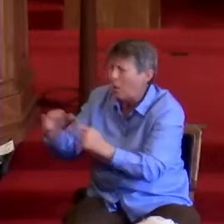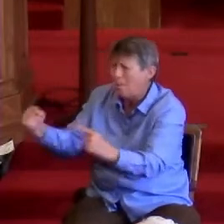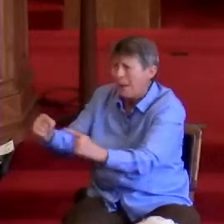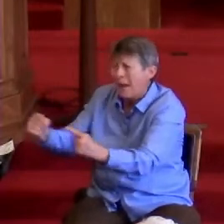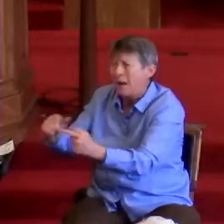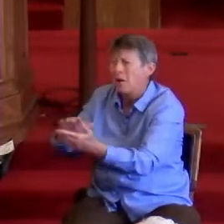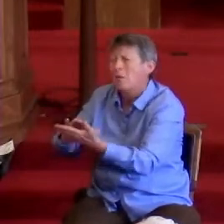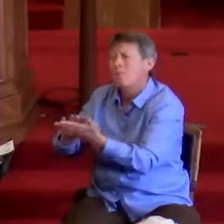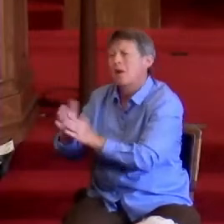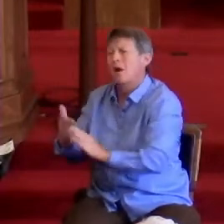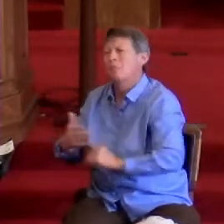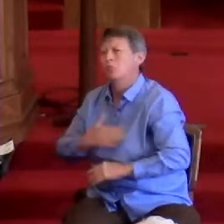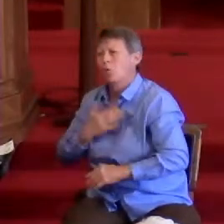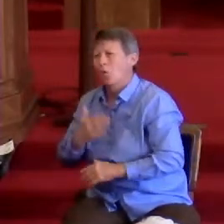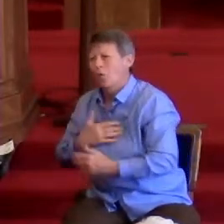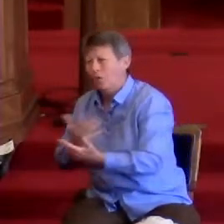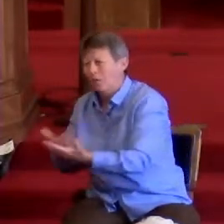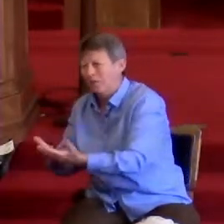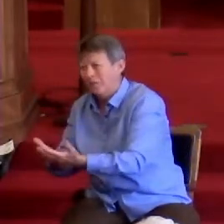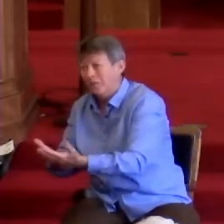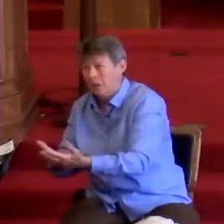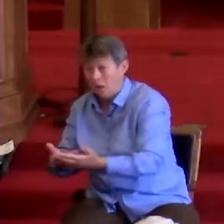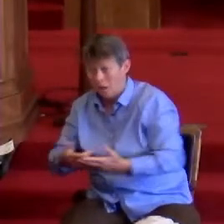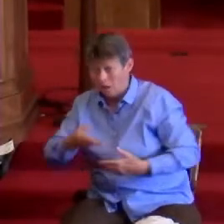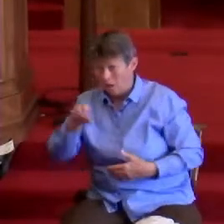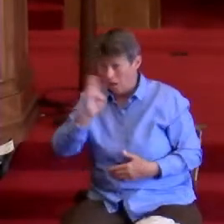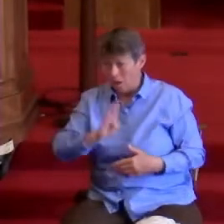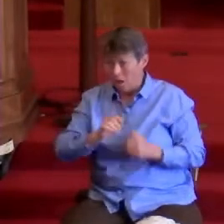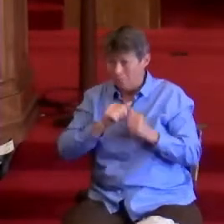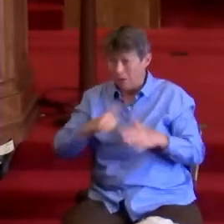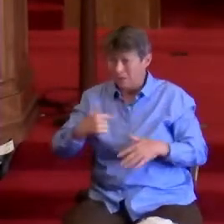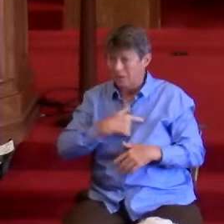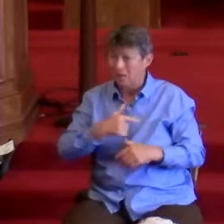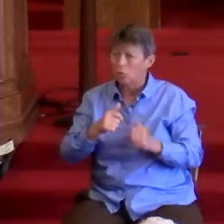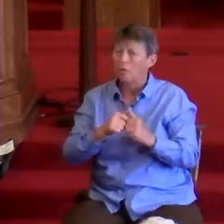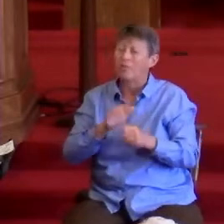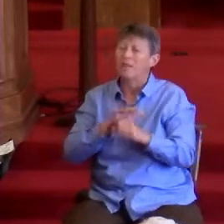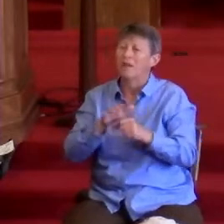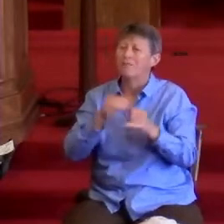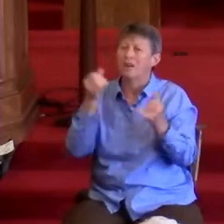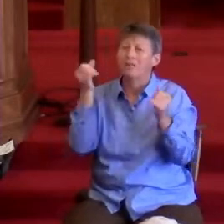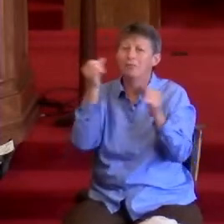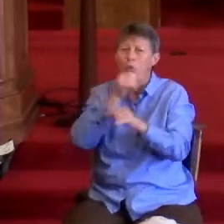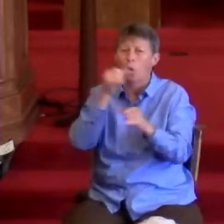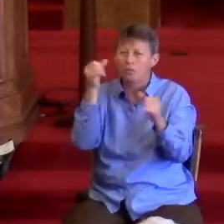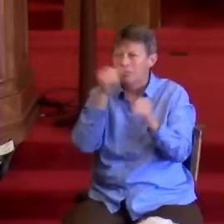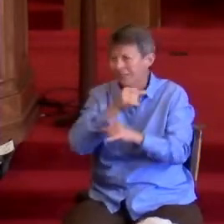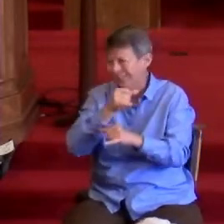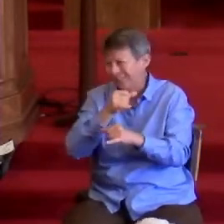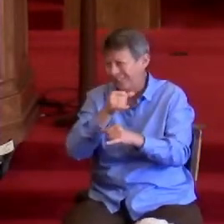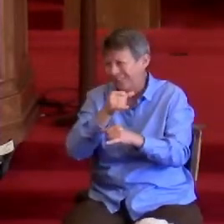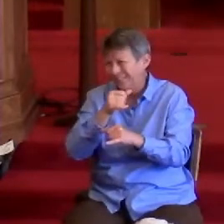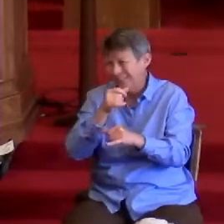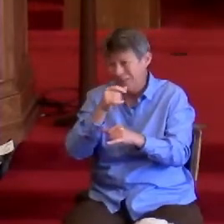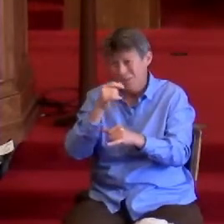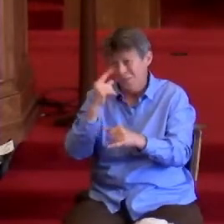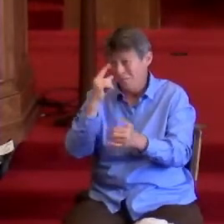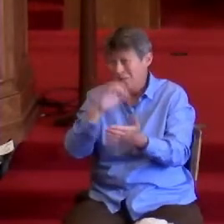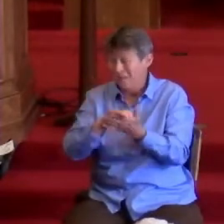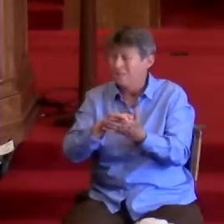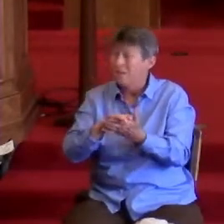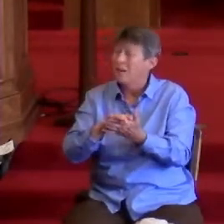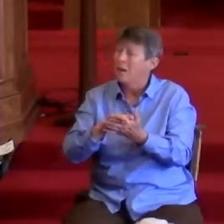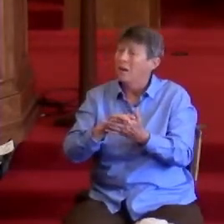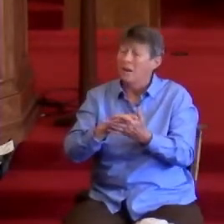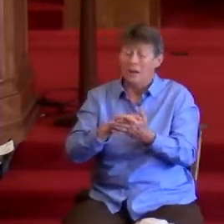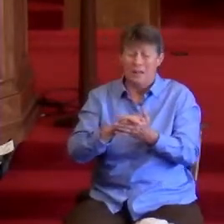joy. And may God bless us with enough foolishness to believe that we can make a